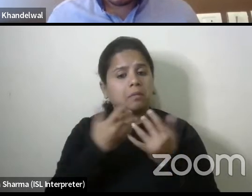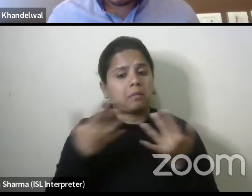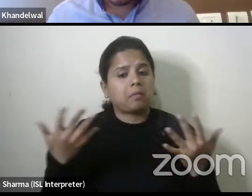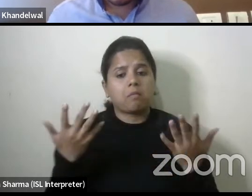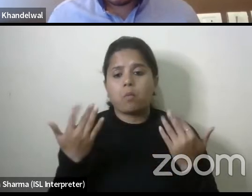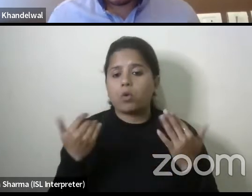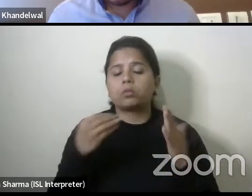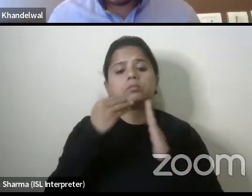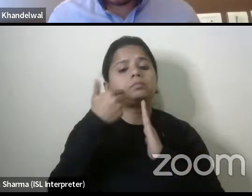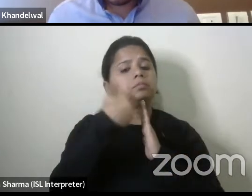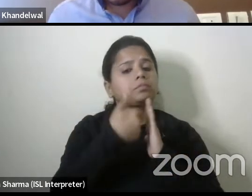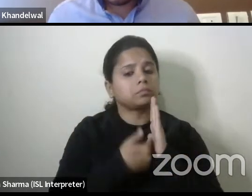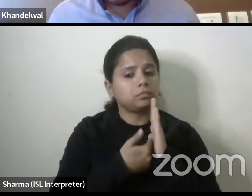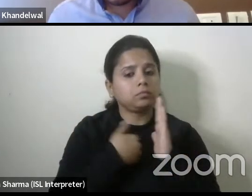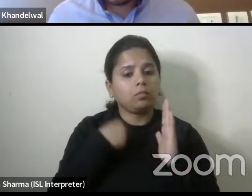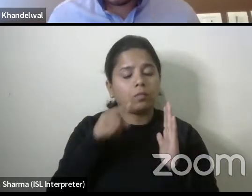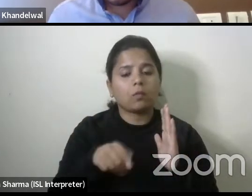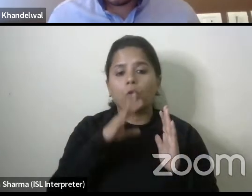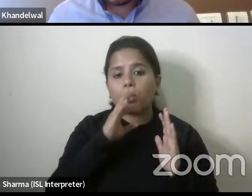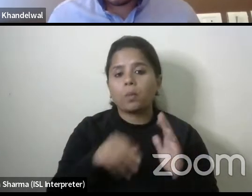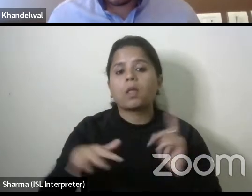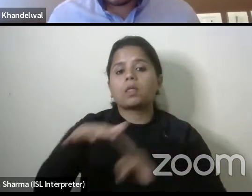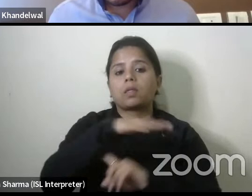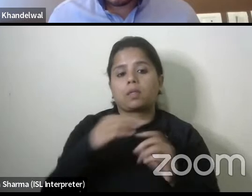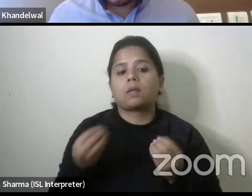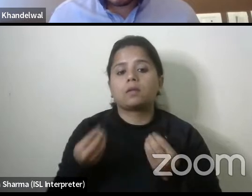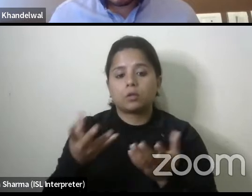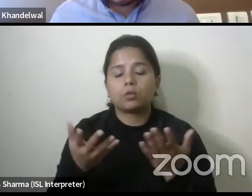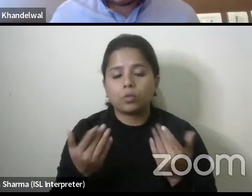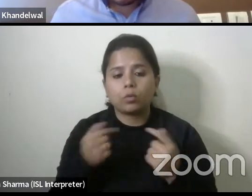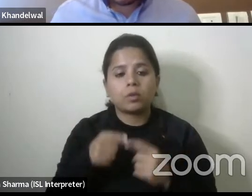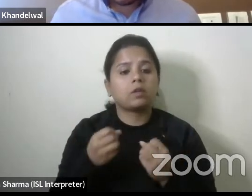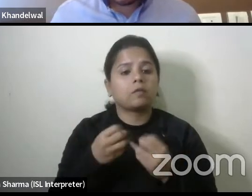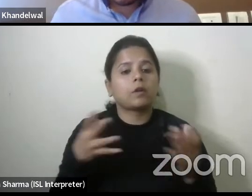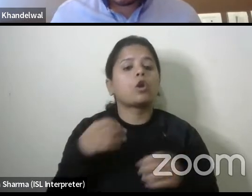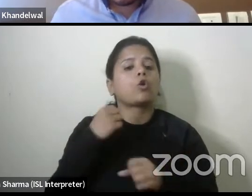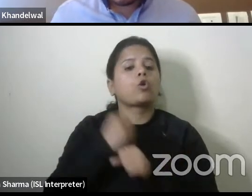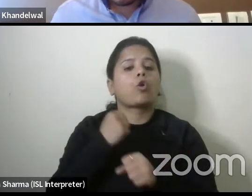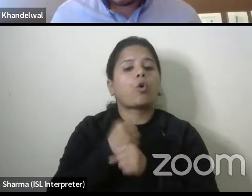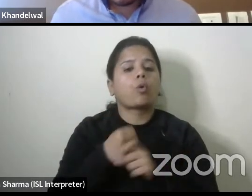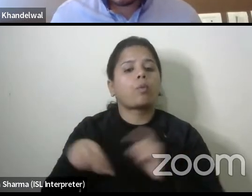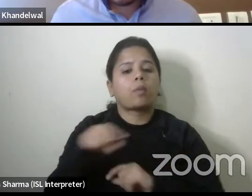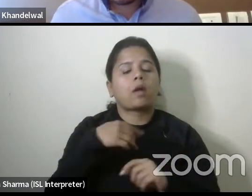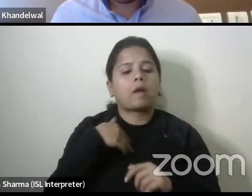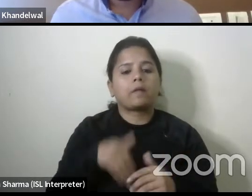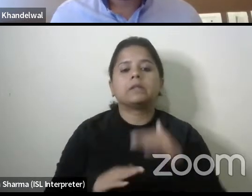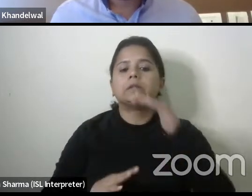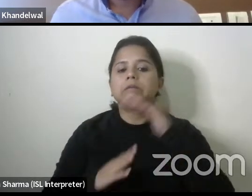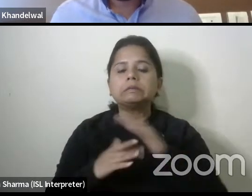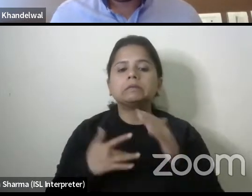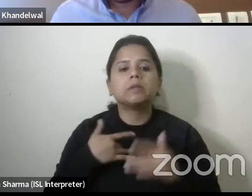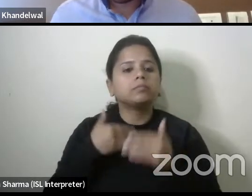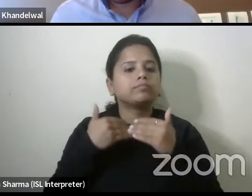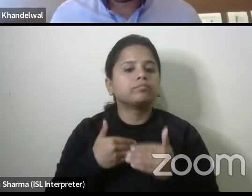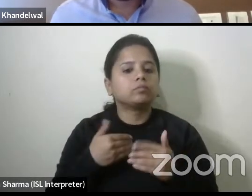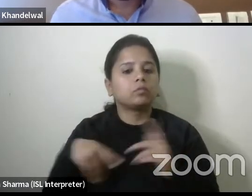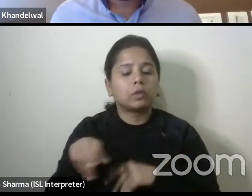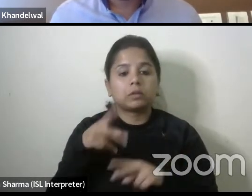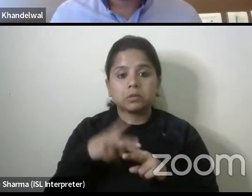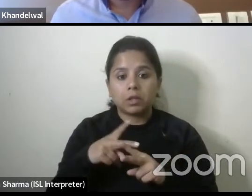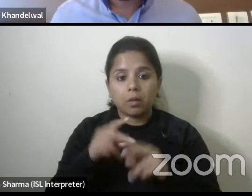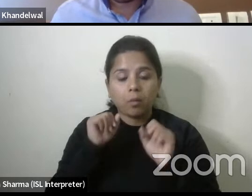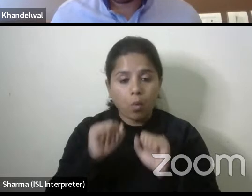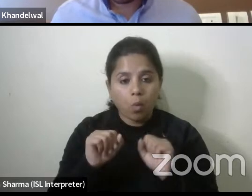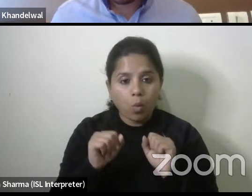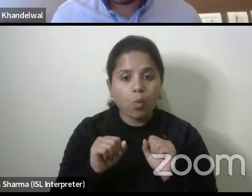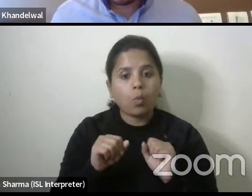which we can implement on ground because you know in a lot of government departments they are restricted that you have to follow the existing schedule of rates only